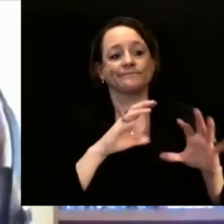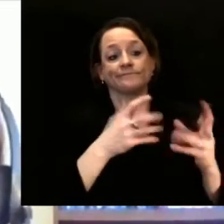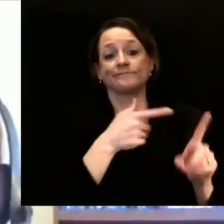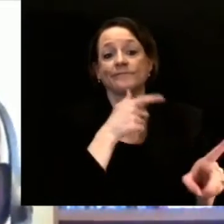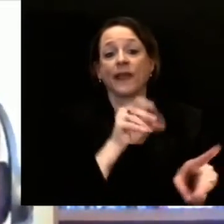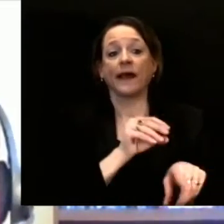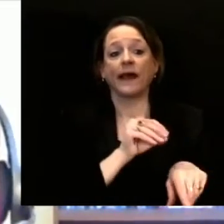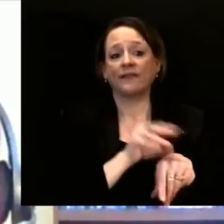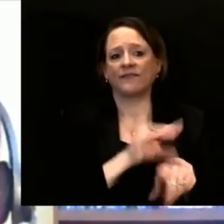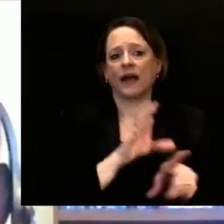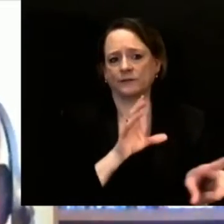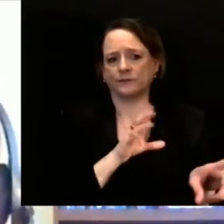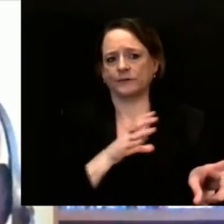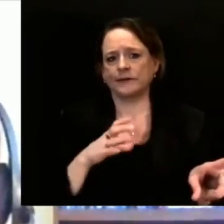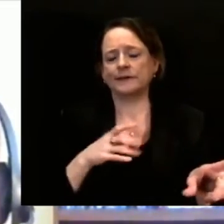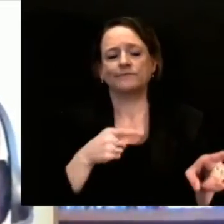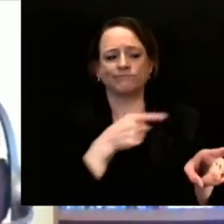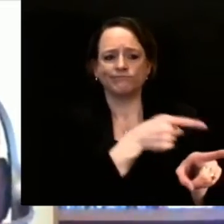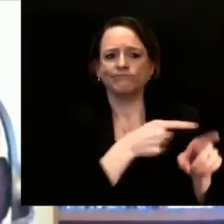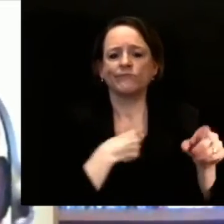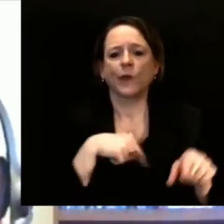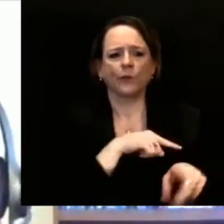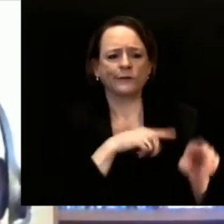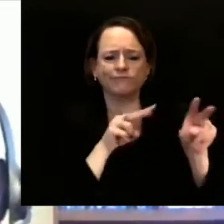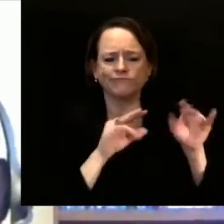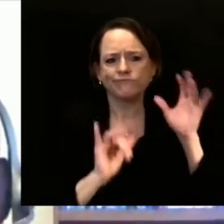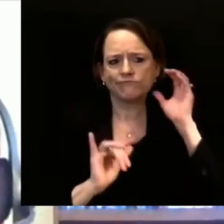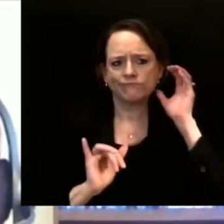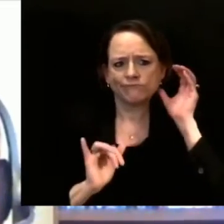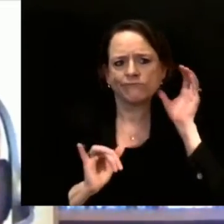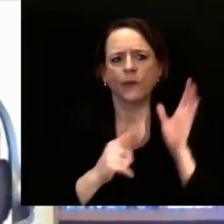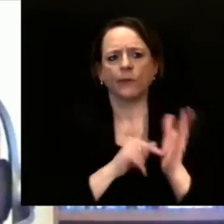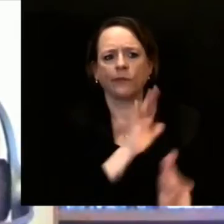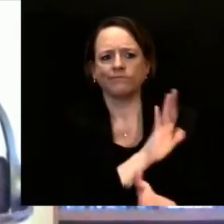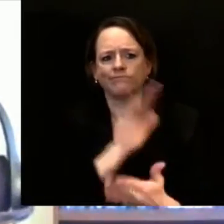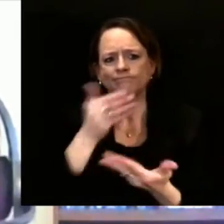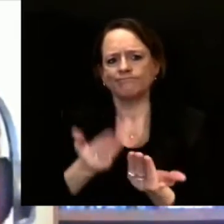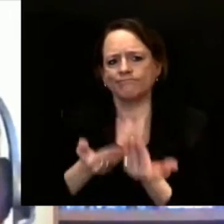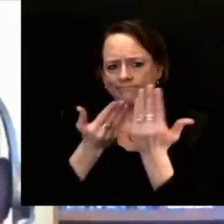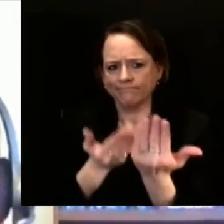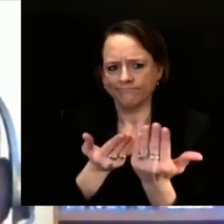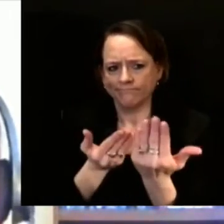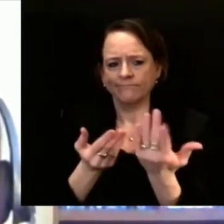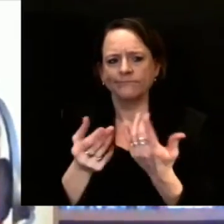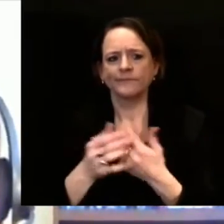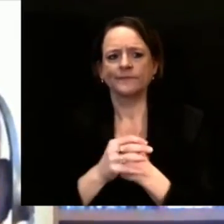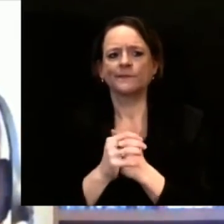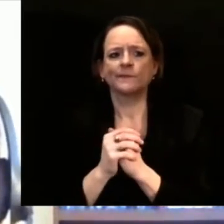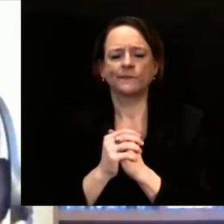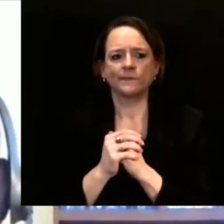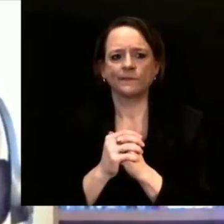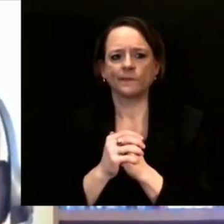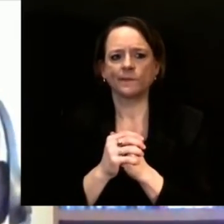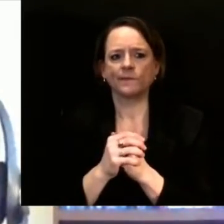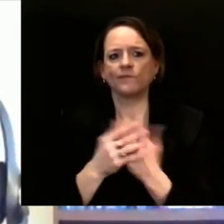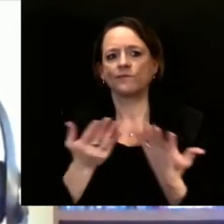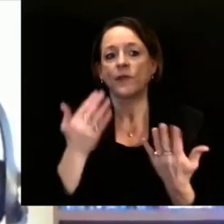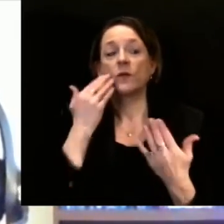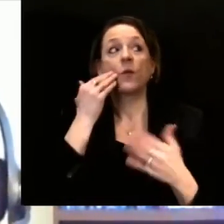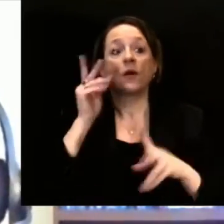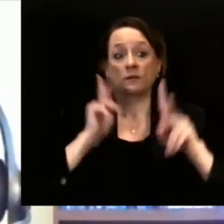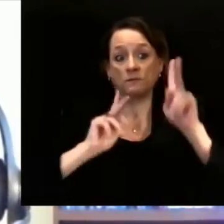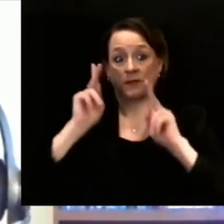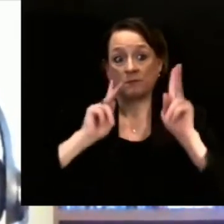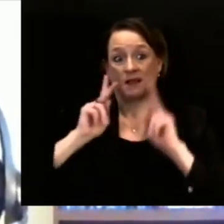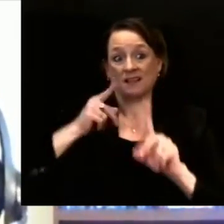for spread of the disease, and sequelae of the disease, and greatest risk of exposure. So